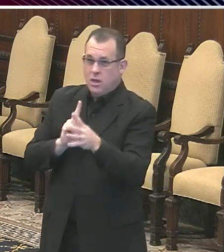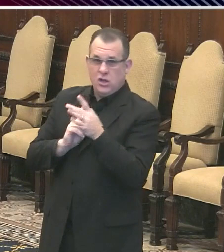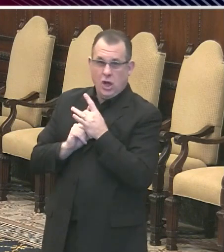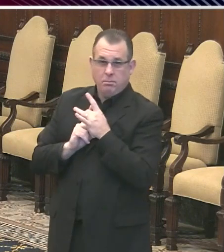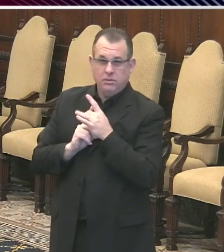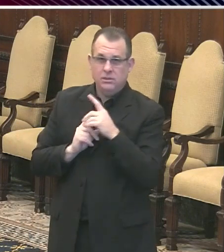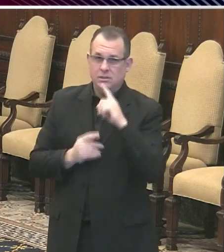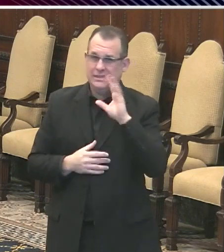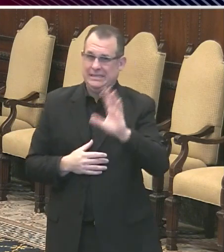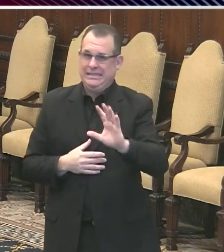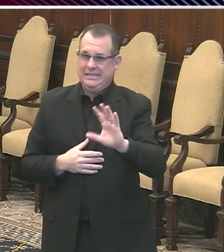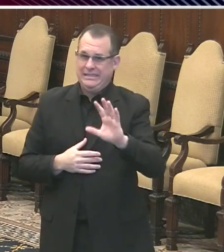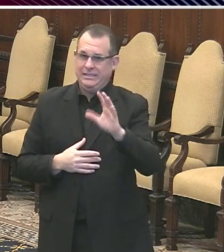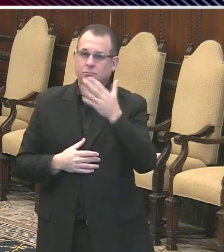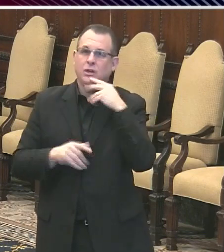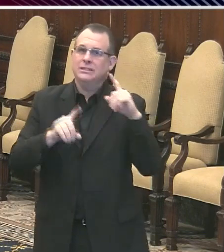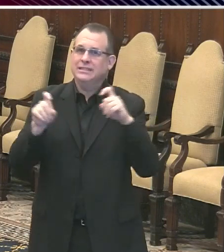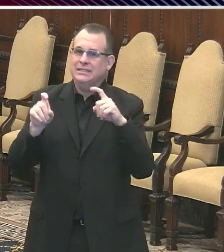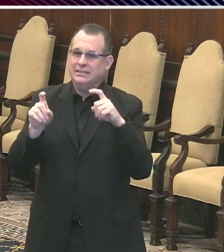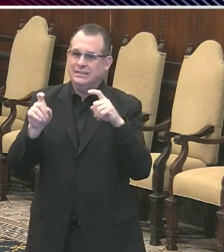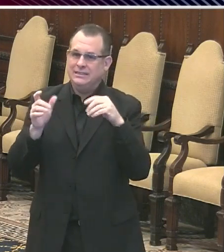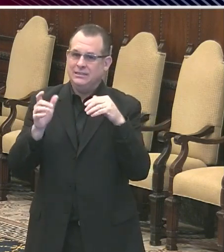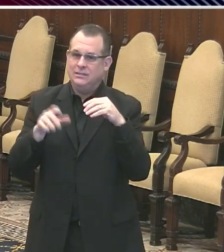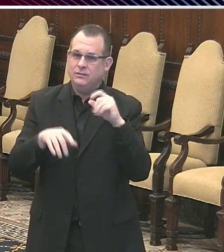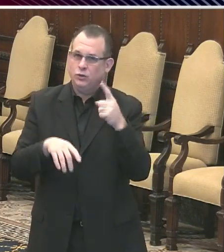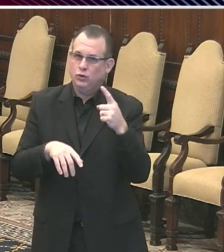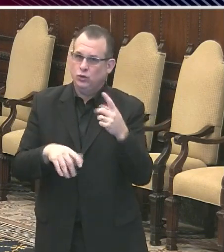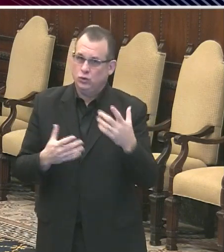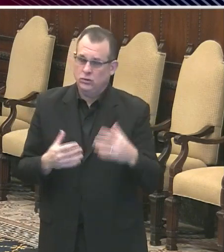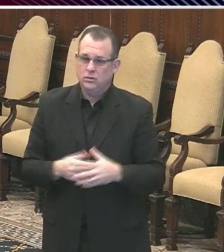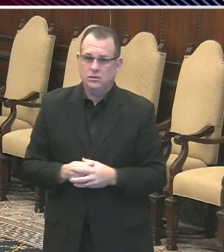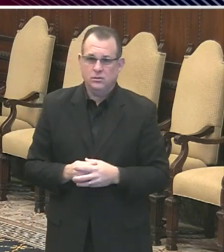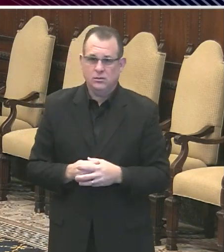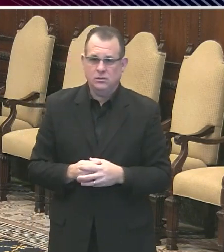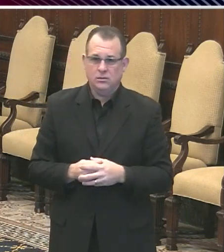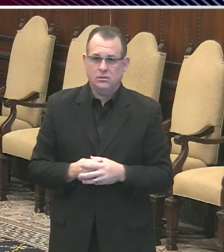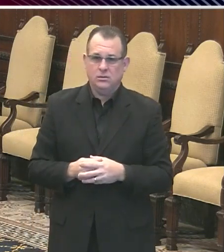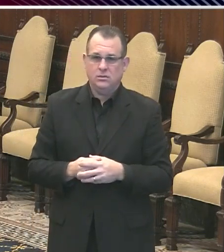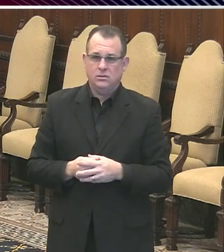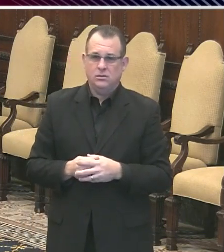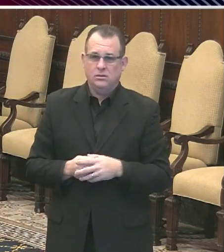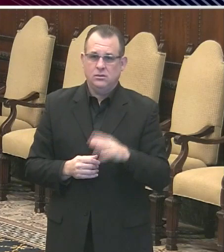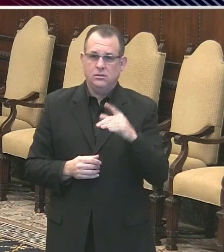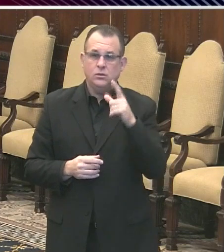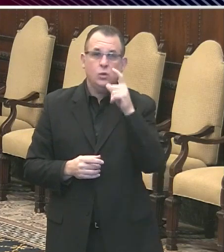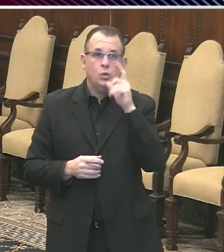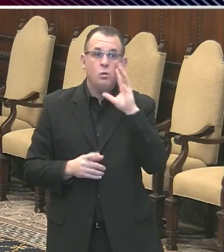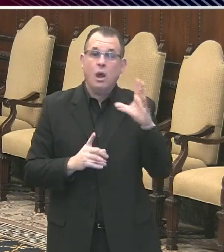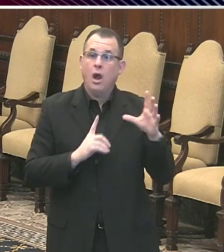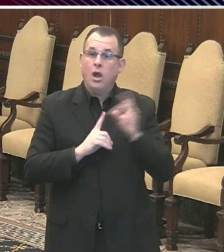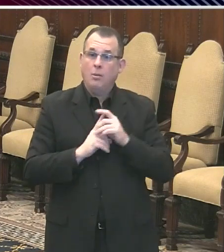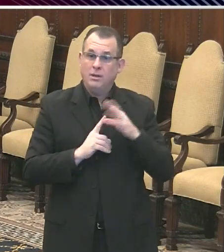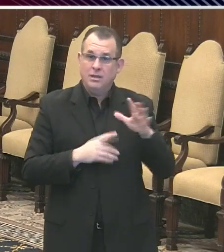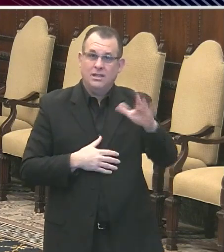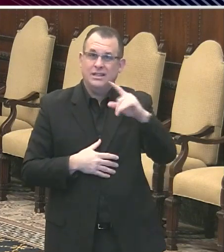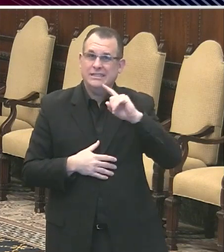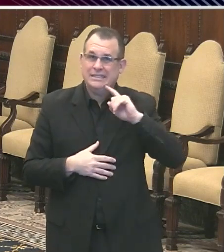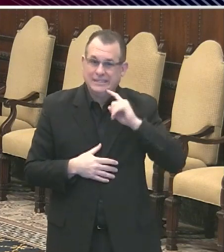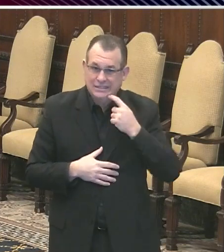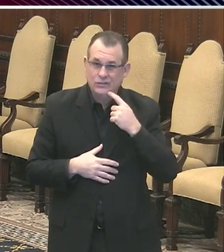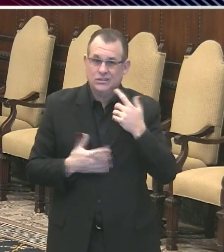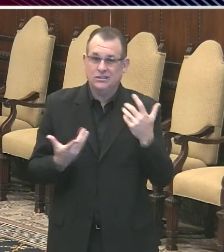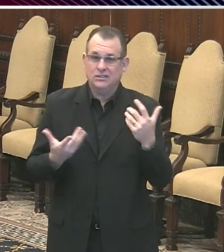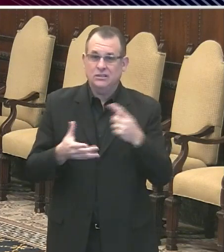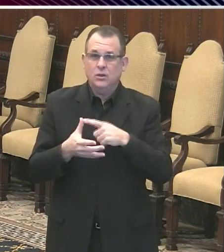those who are more likely to have a serious infection or even a fatal infection. So, that would be the elderly or people with symptoms. So, that's why we have our